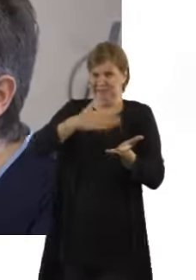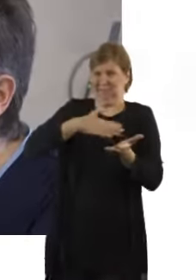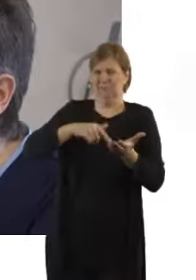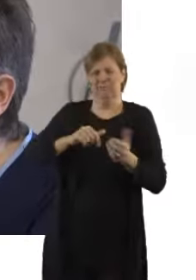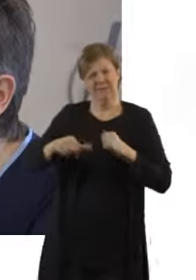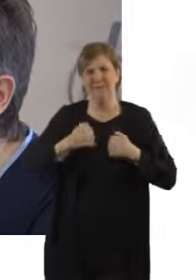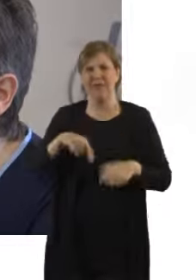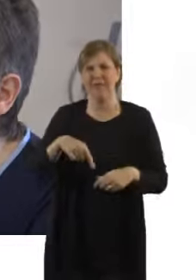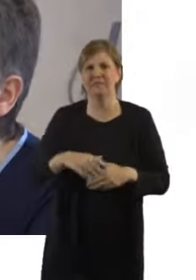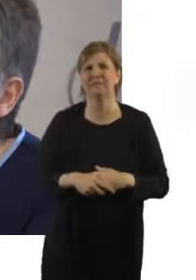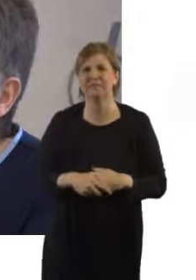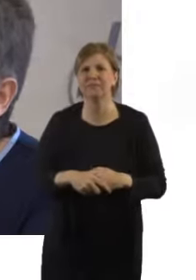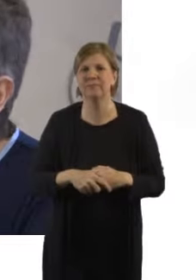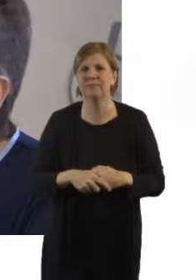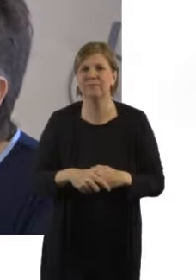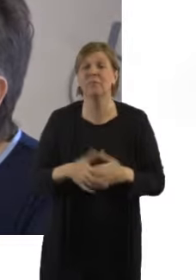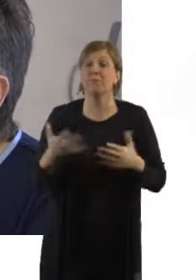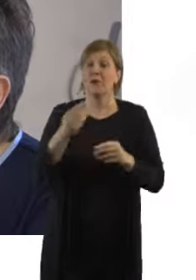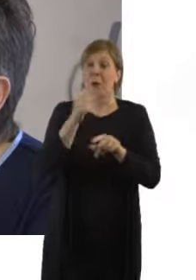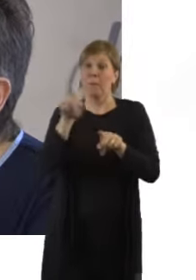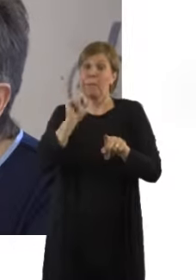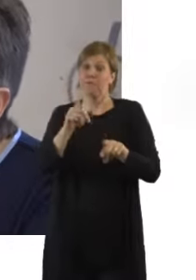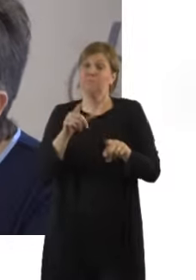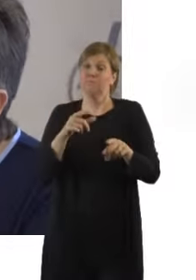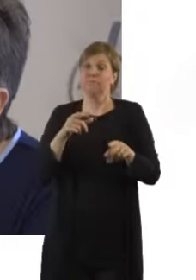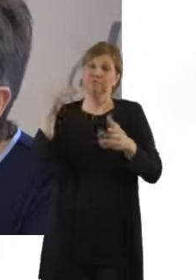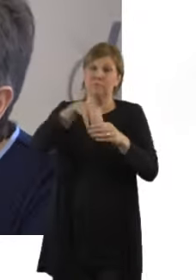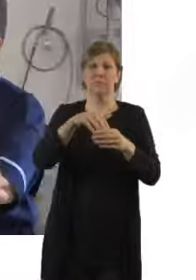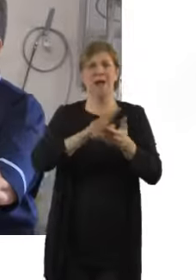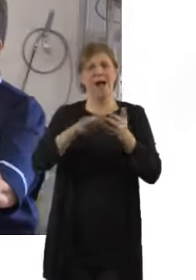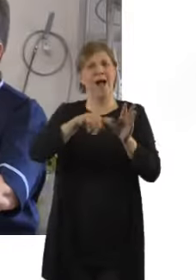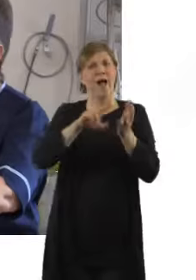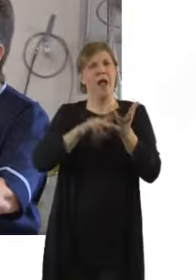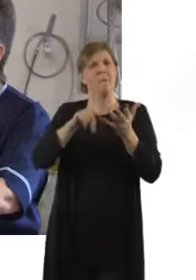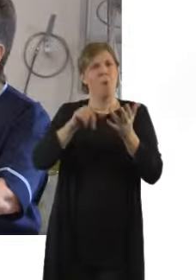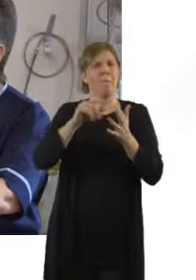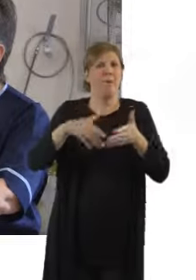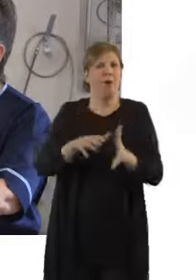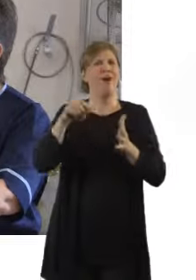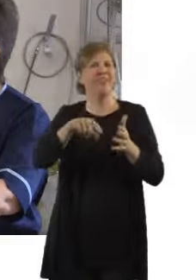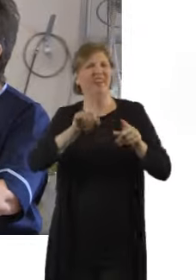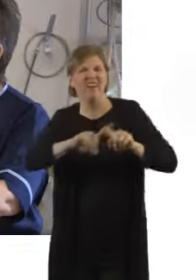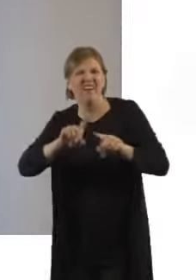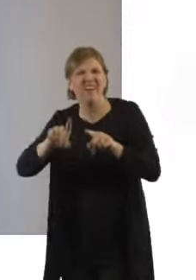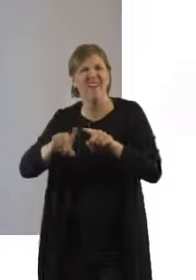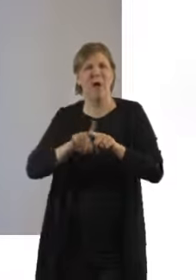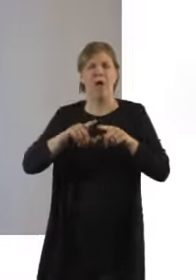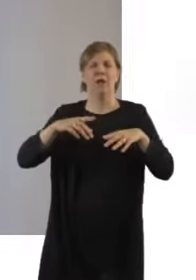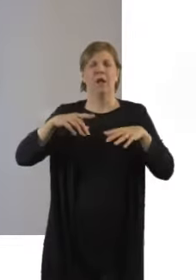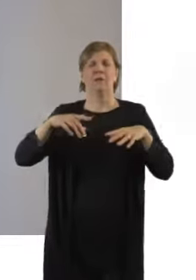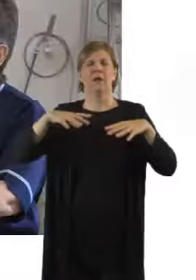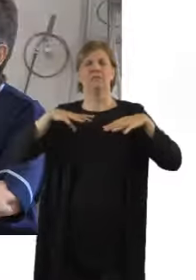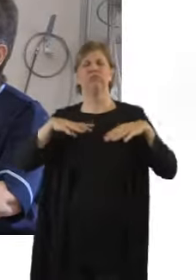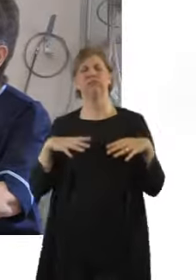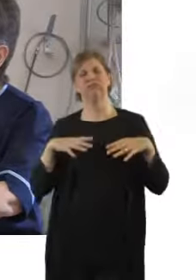hypnobirthing classes. Some women will access aromatherapy. Some women also access a TENS